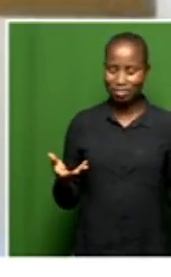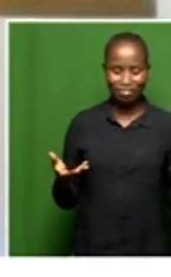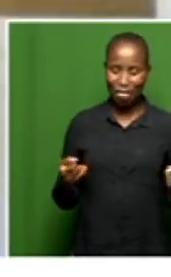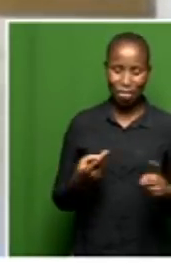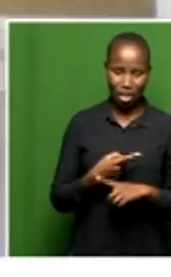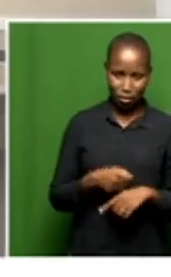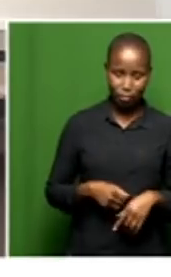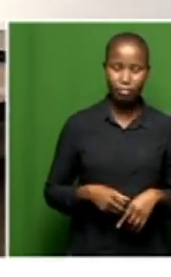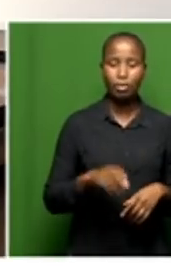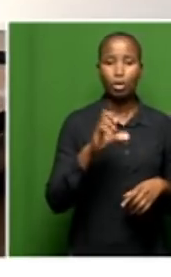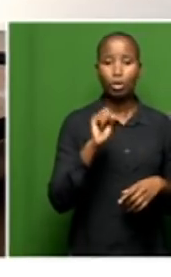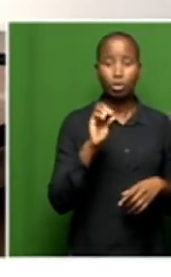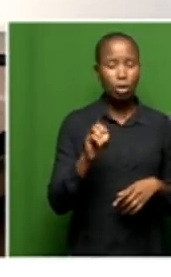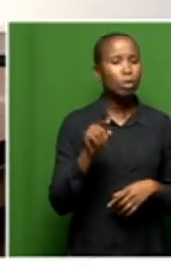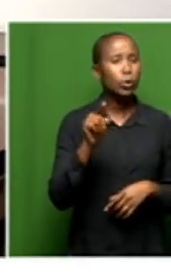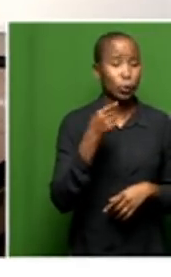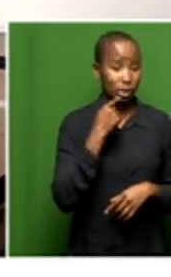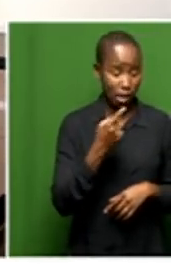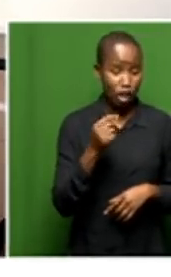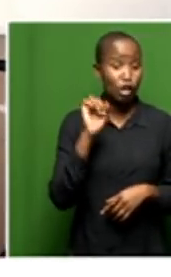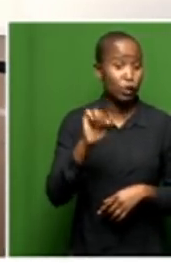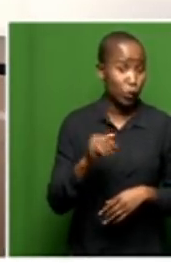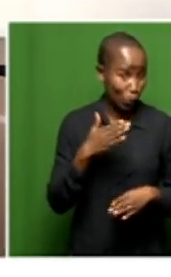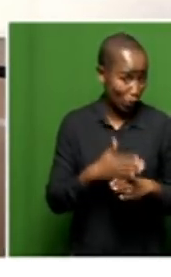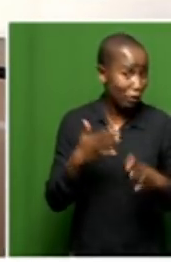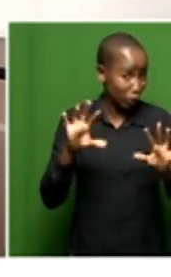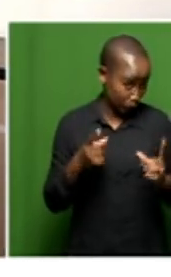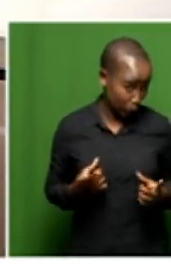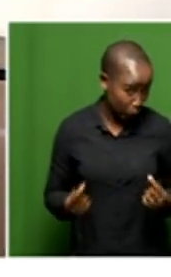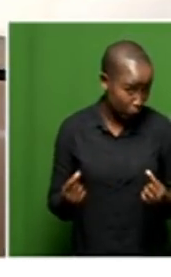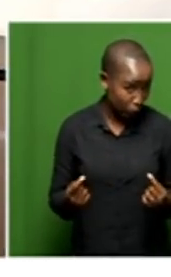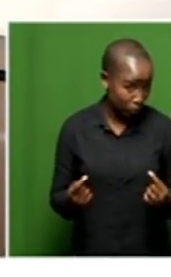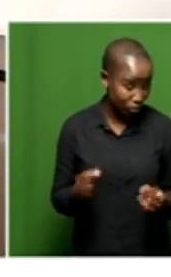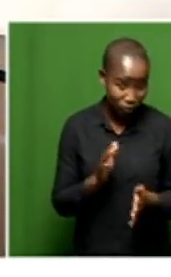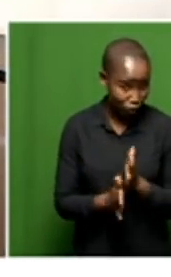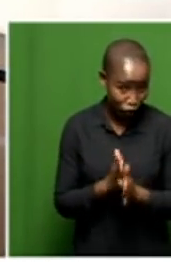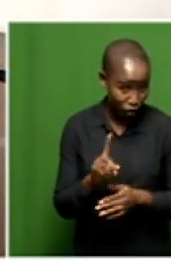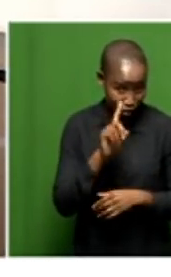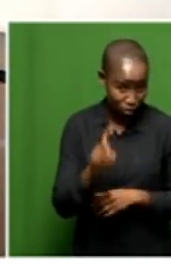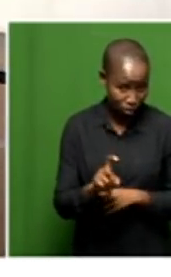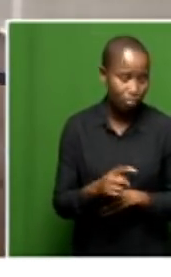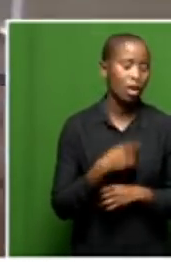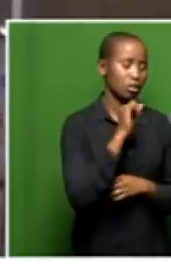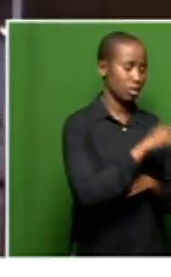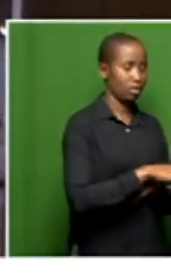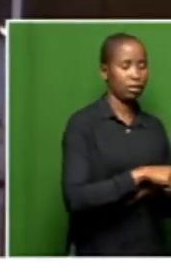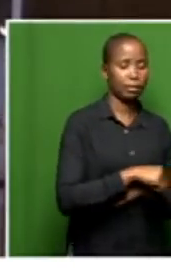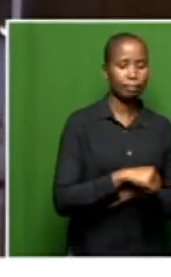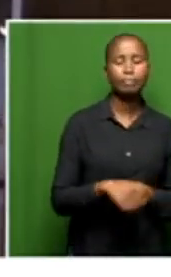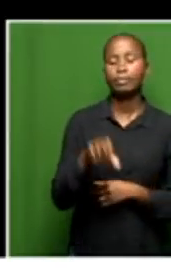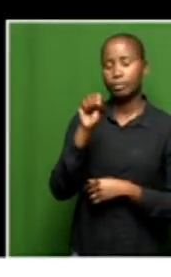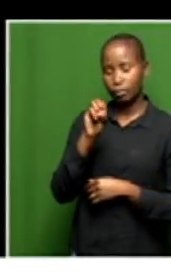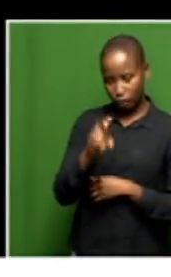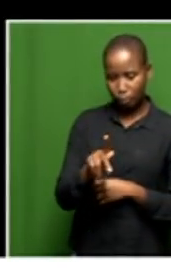is that done? What you set out to do as far as the workers are concerned, is that done? Yes. So let me ask